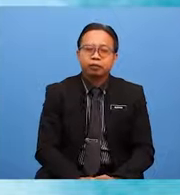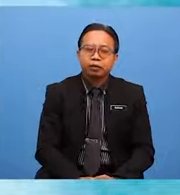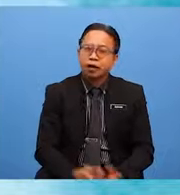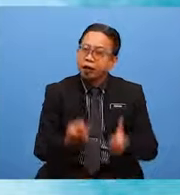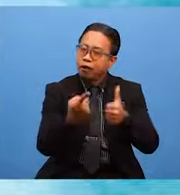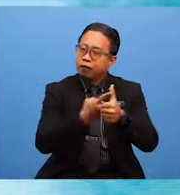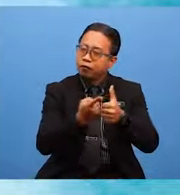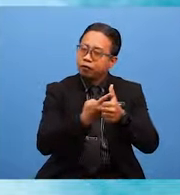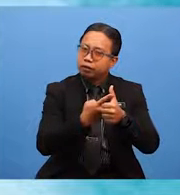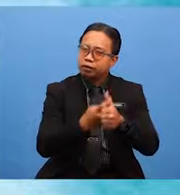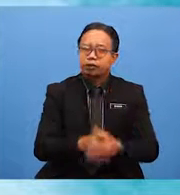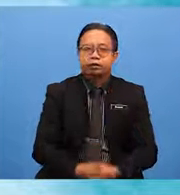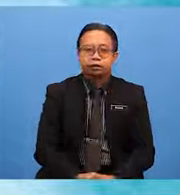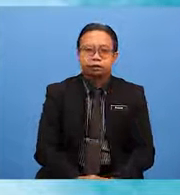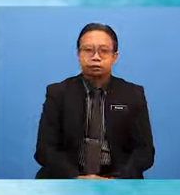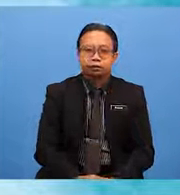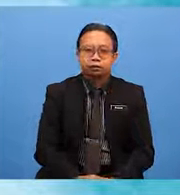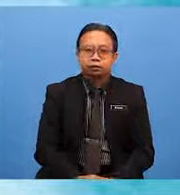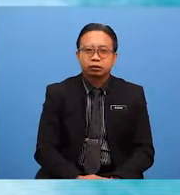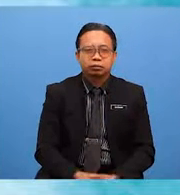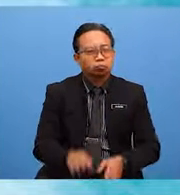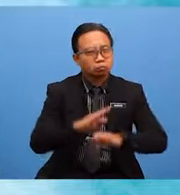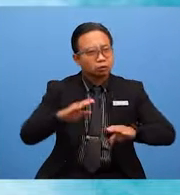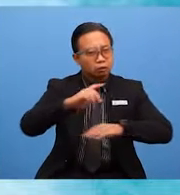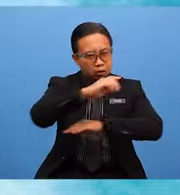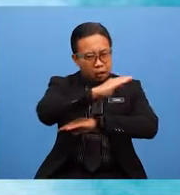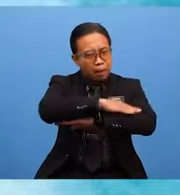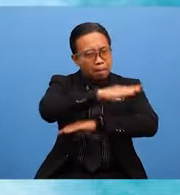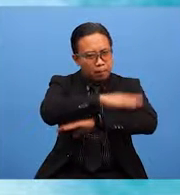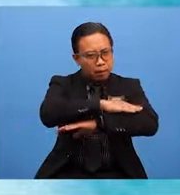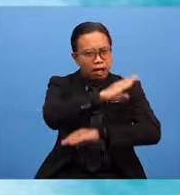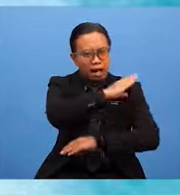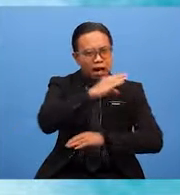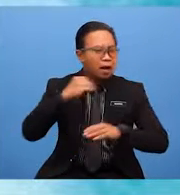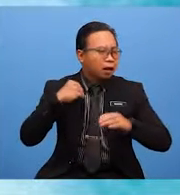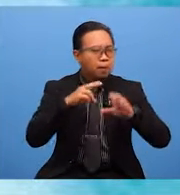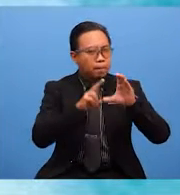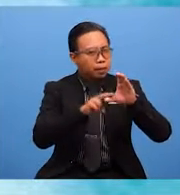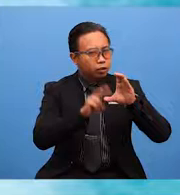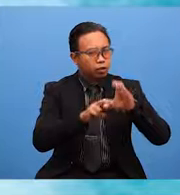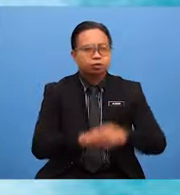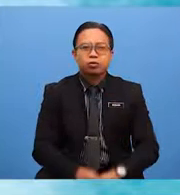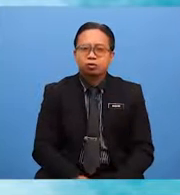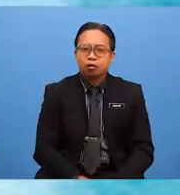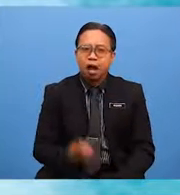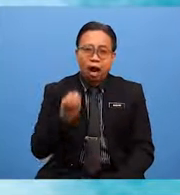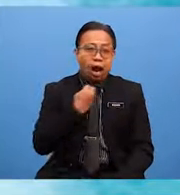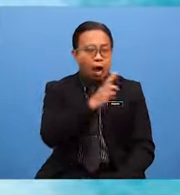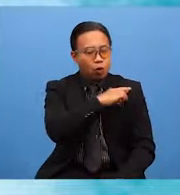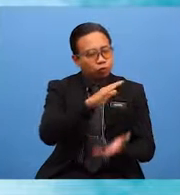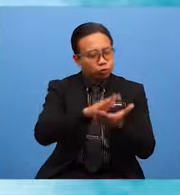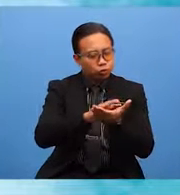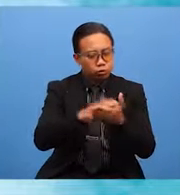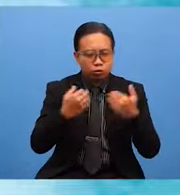first place, there are insufficient tables and benches. Our school has a student